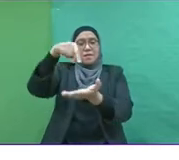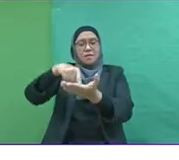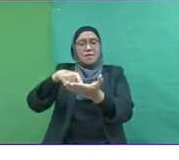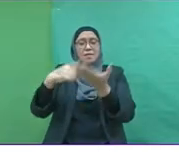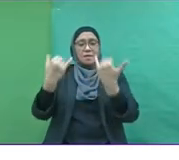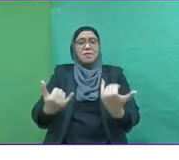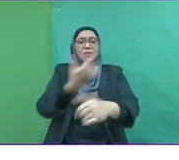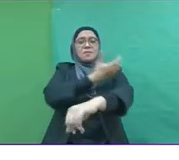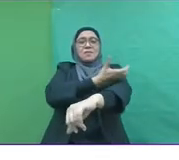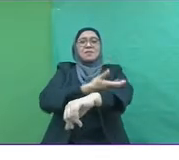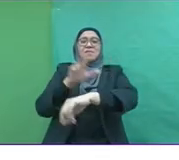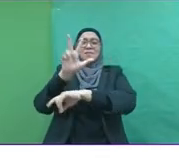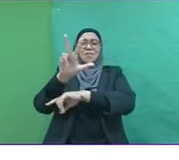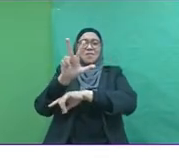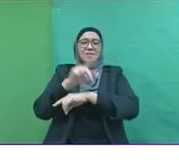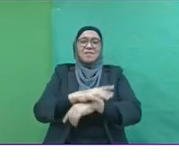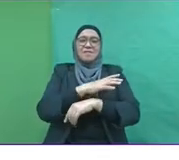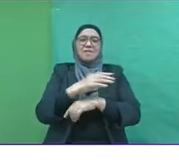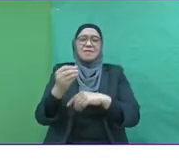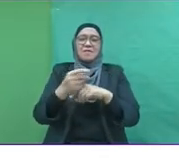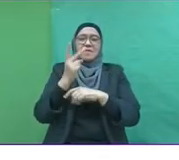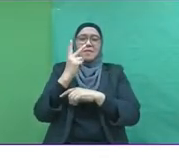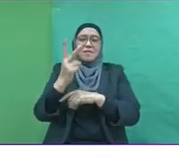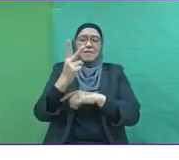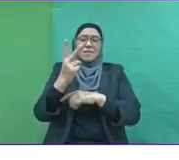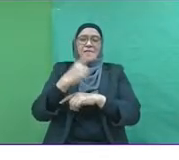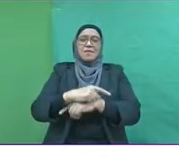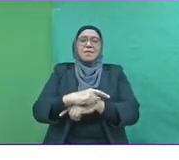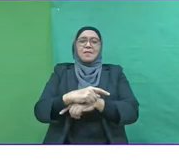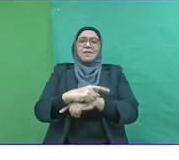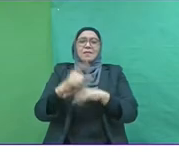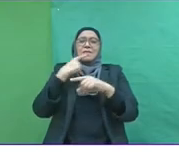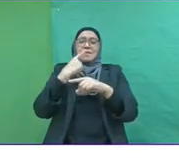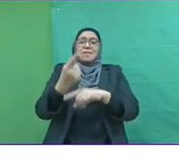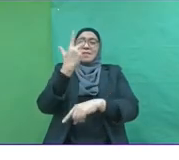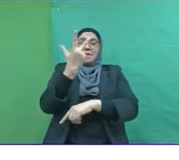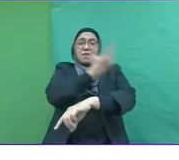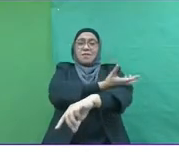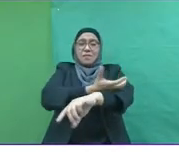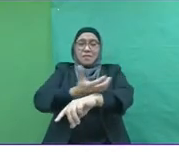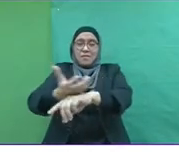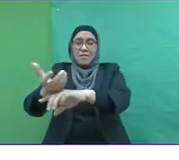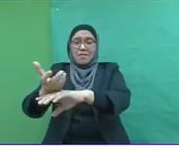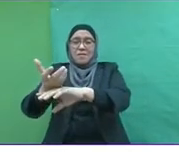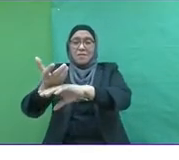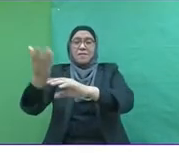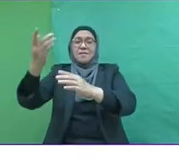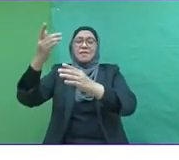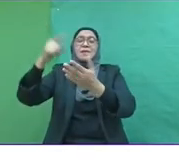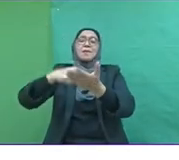now into their third generation. They sort of debunk a theory that the third generation